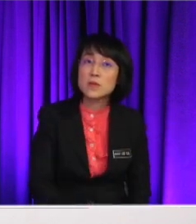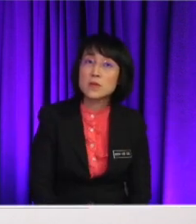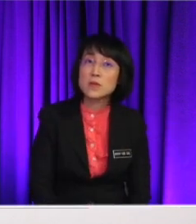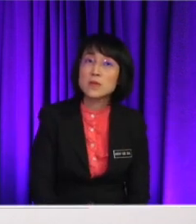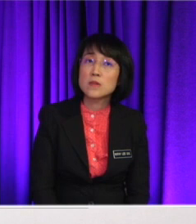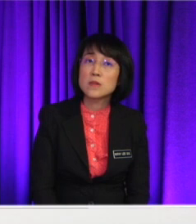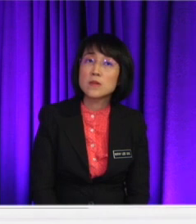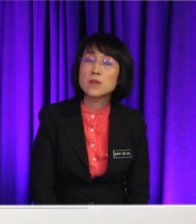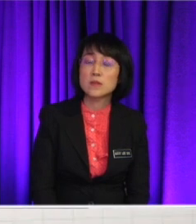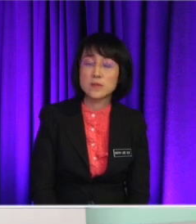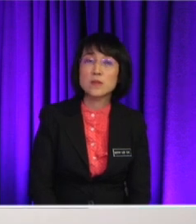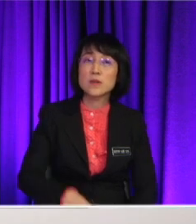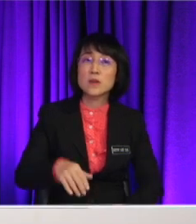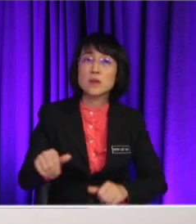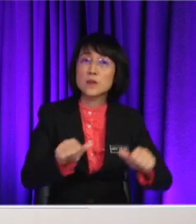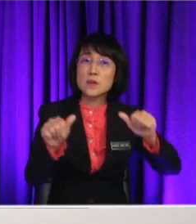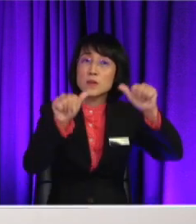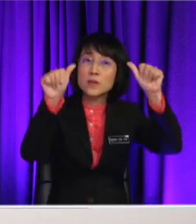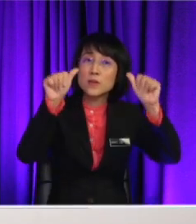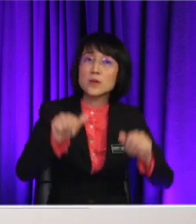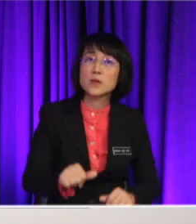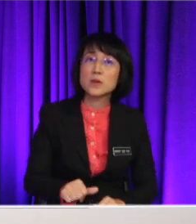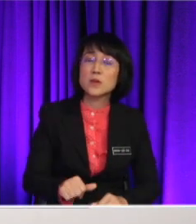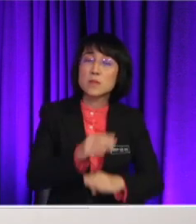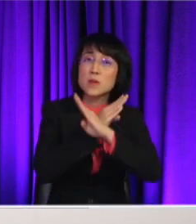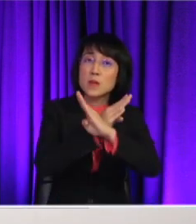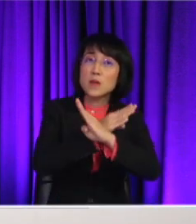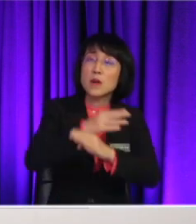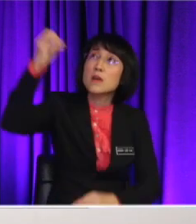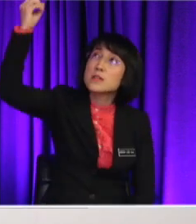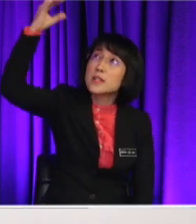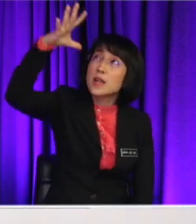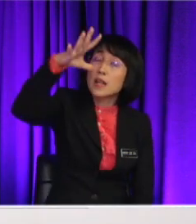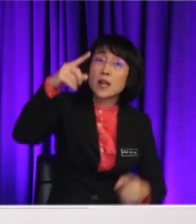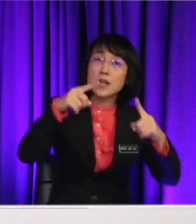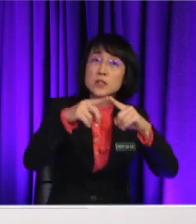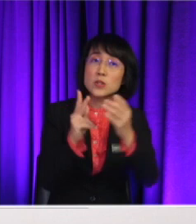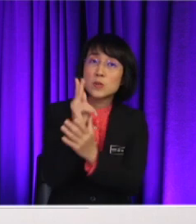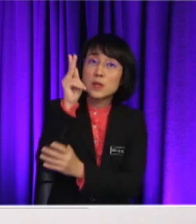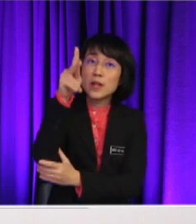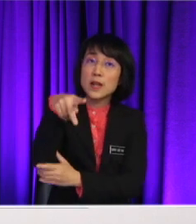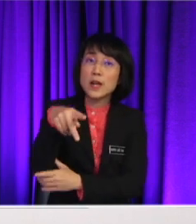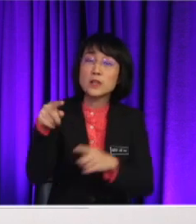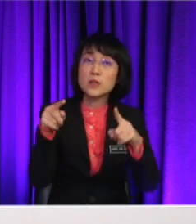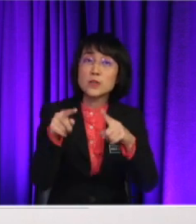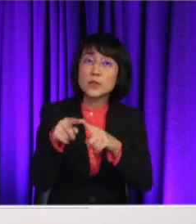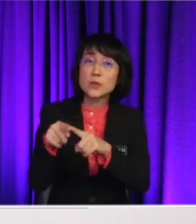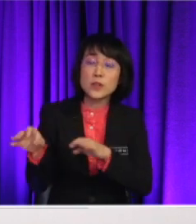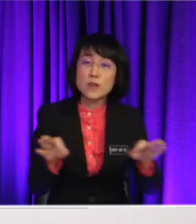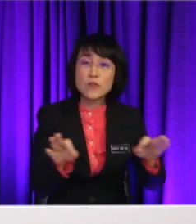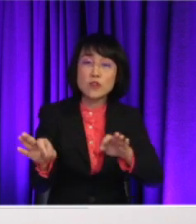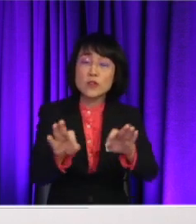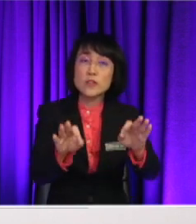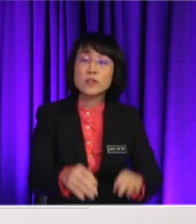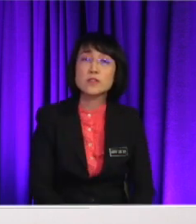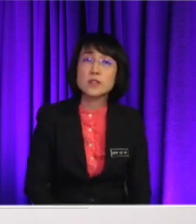smog, which blocks out sunlight from plants to undergo photosynthesis. Mm This can decrease the quality of